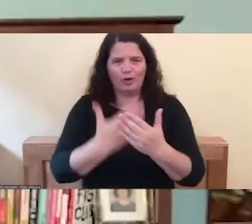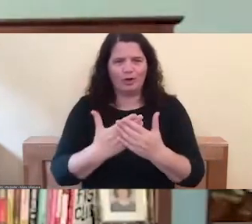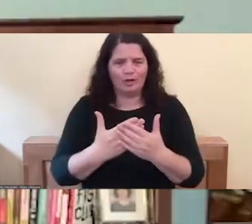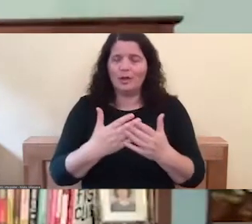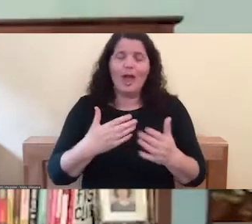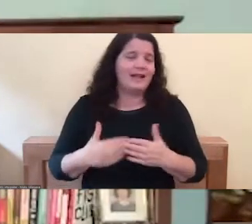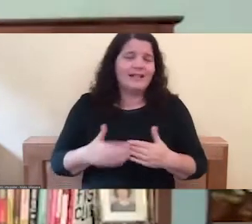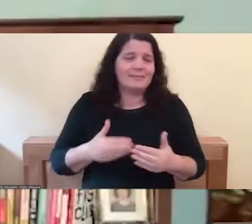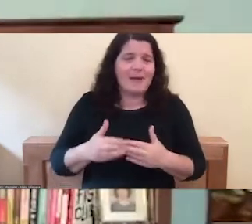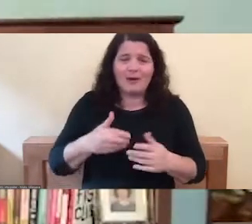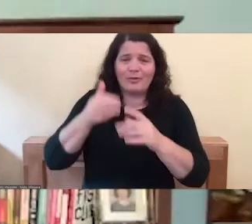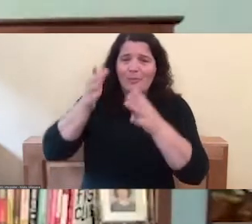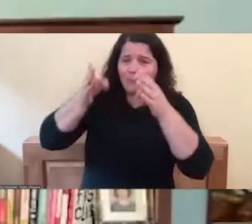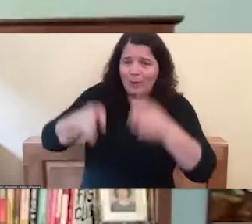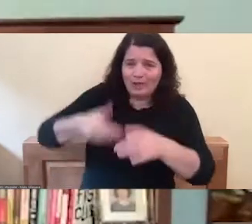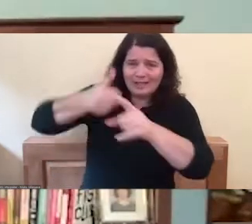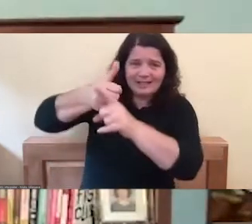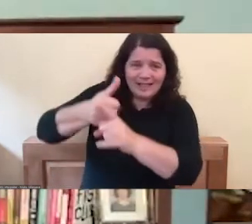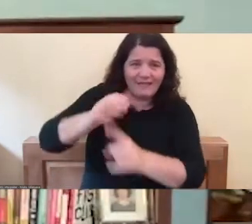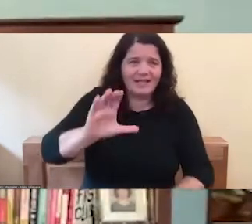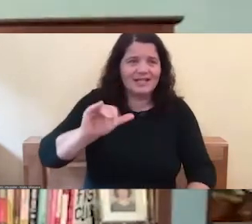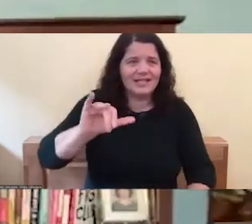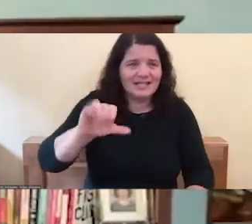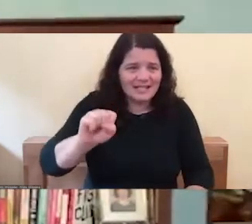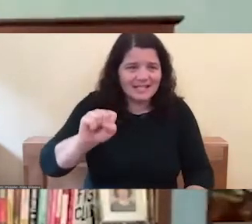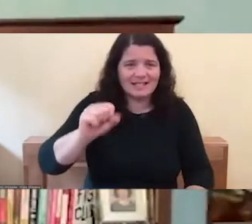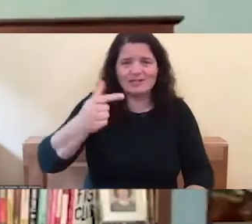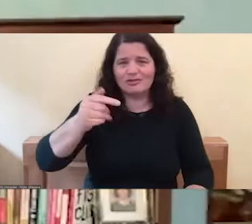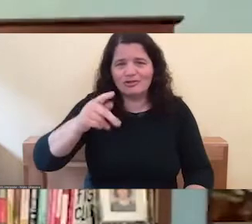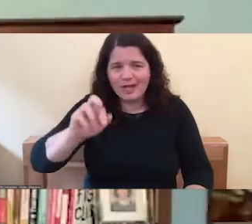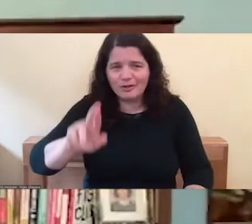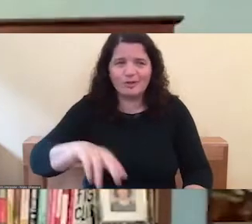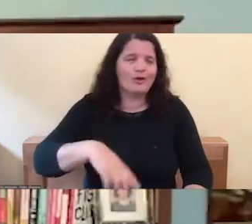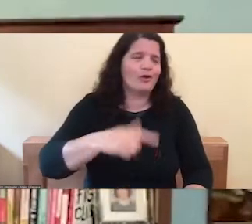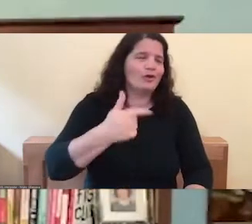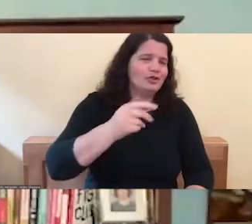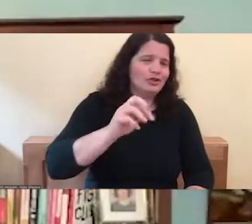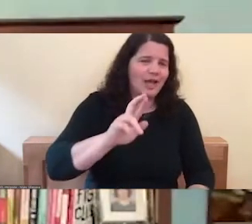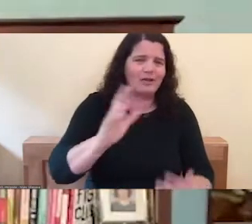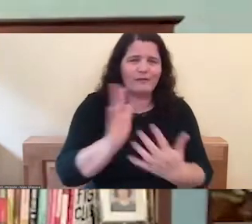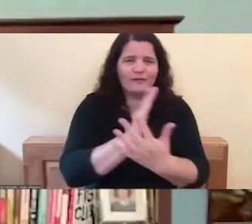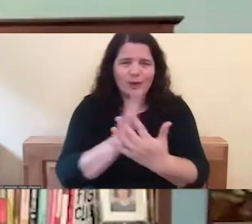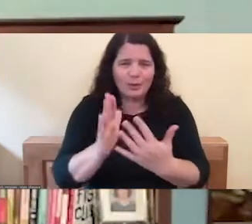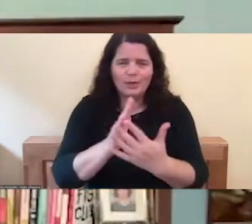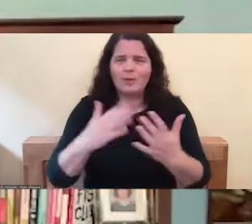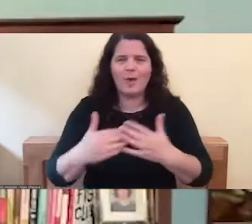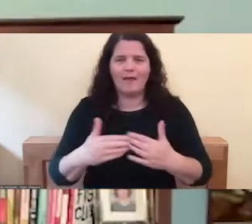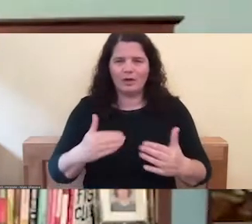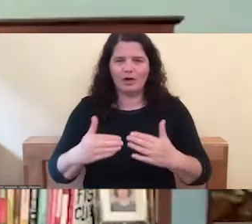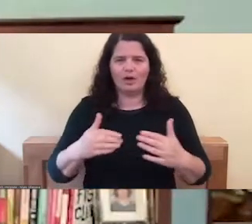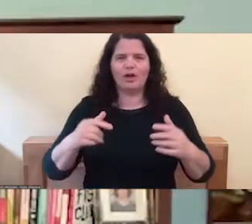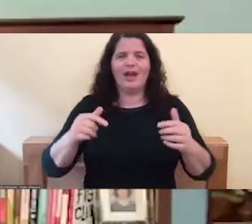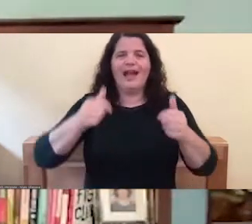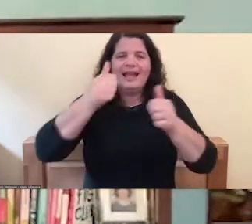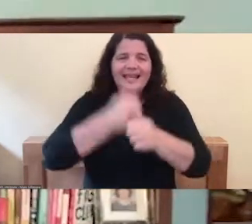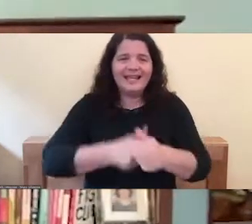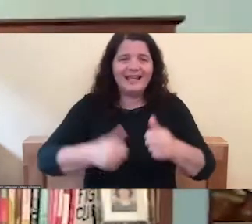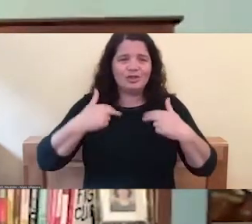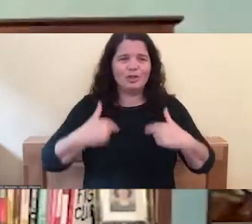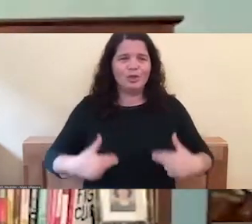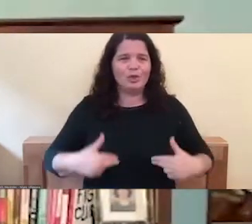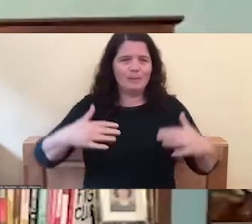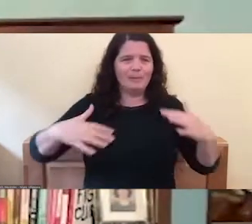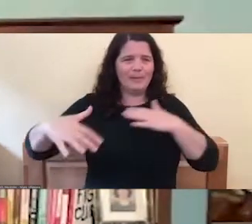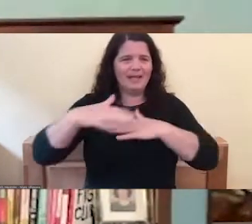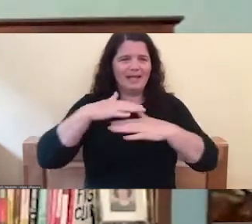or transgender or gender fluid, right? It really doesn't matter where you are, because every human being has will